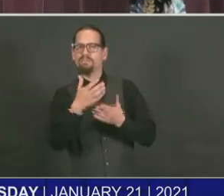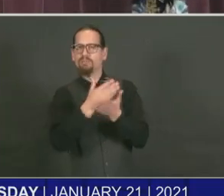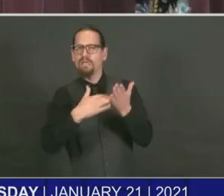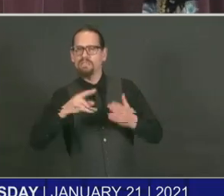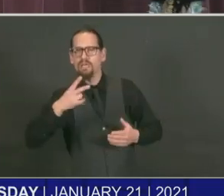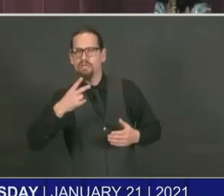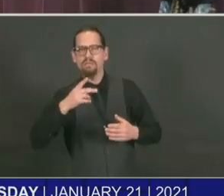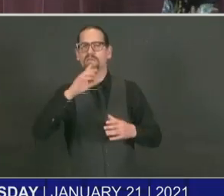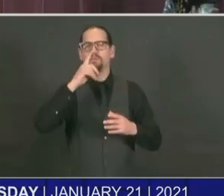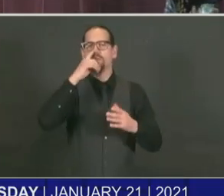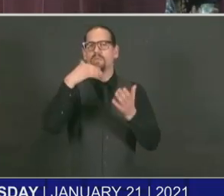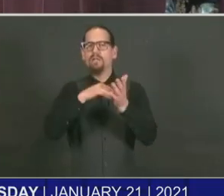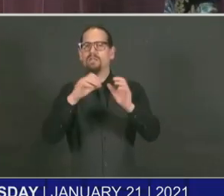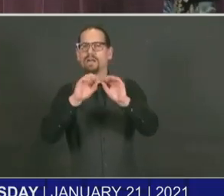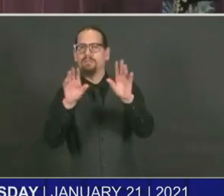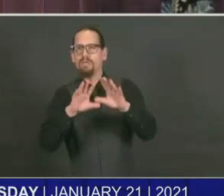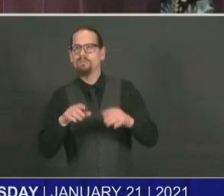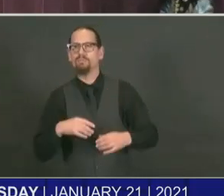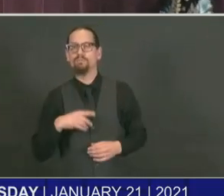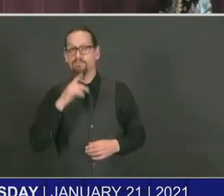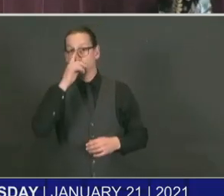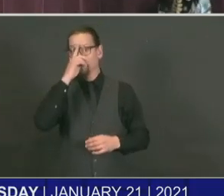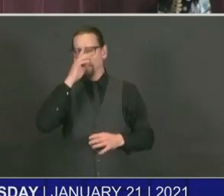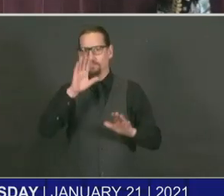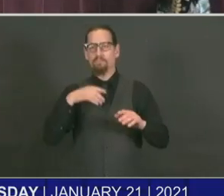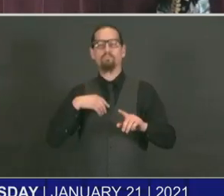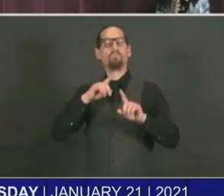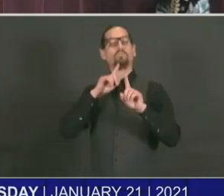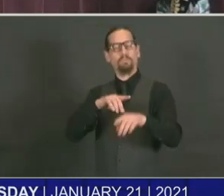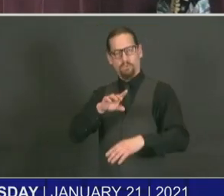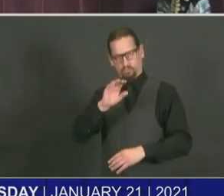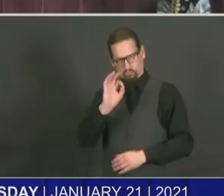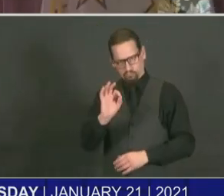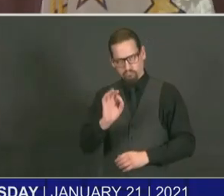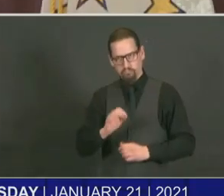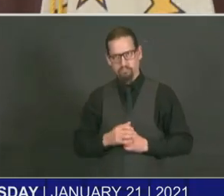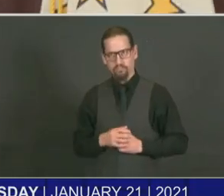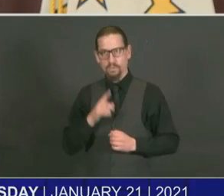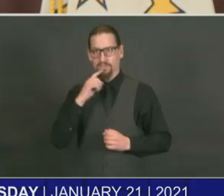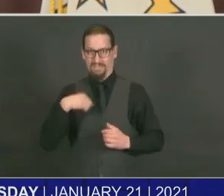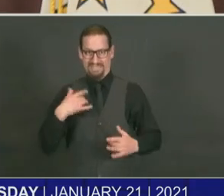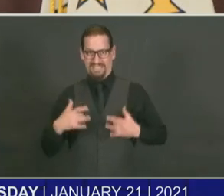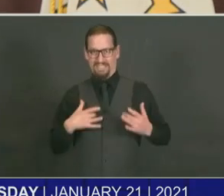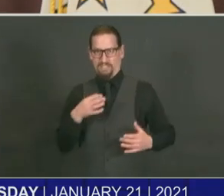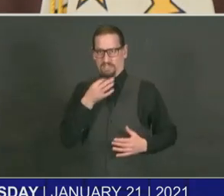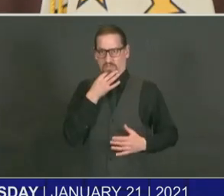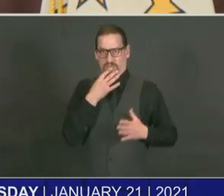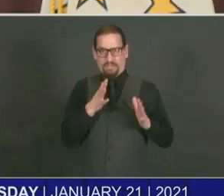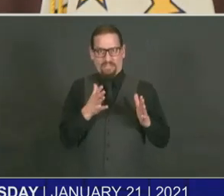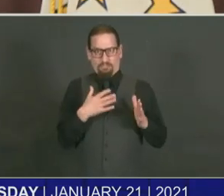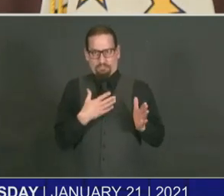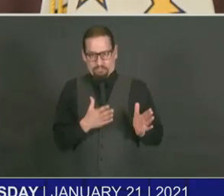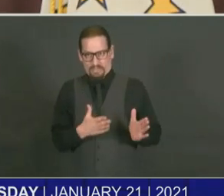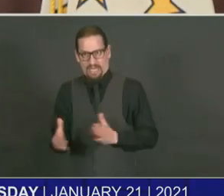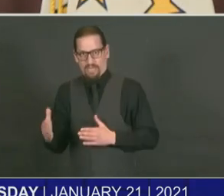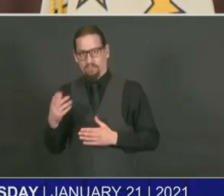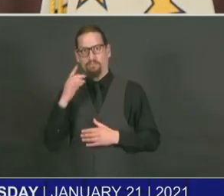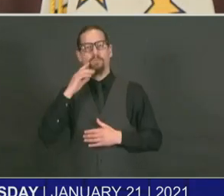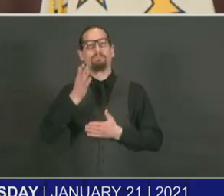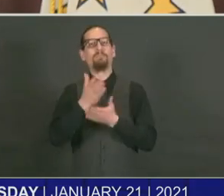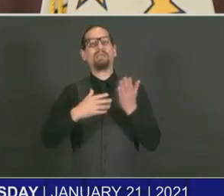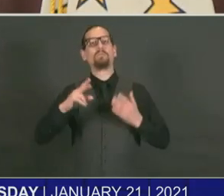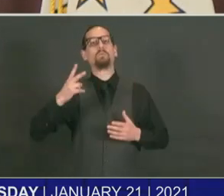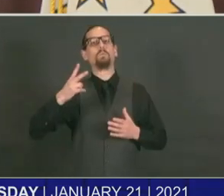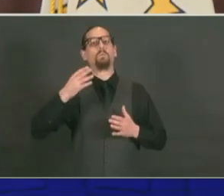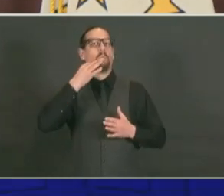Yeah, so great question. It's exciting that we're almost done planning for phase two. I'm going to say that we'll hold details